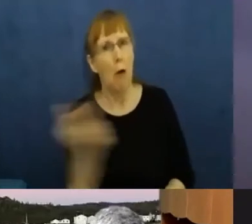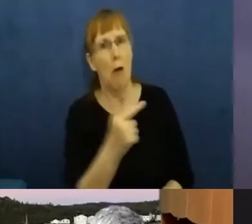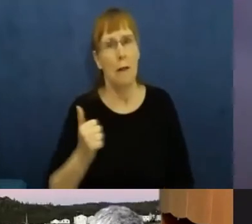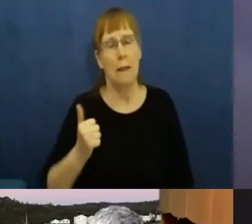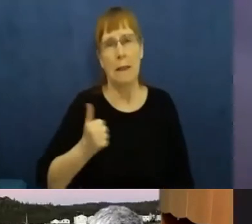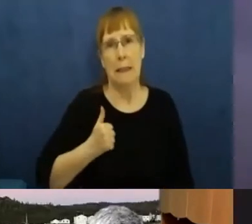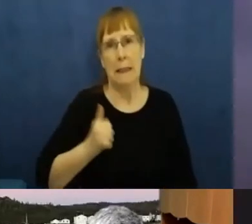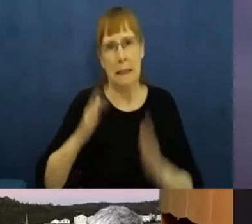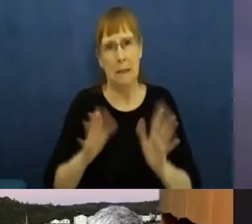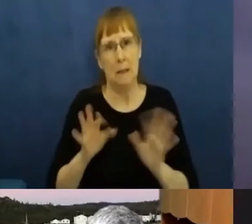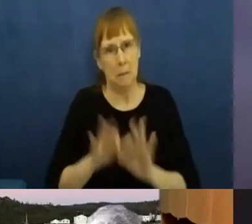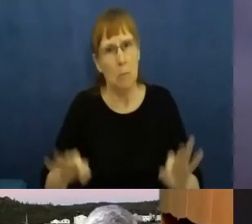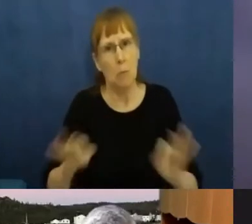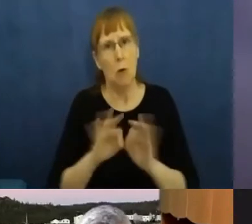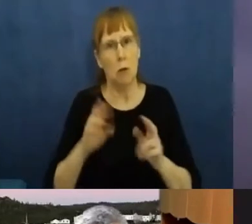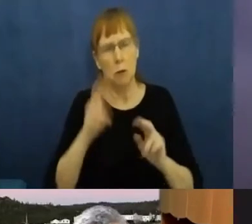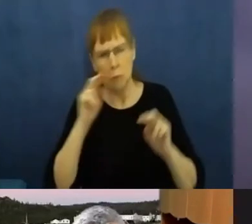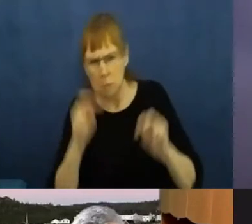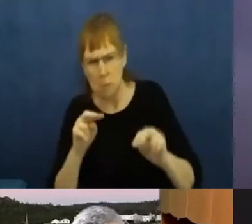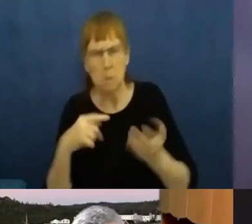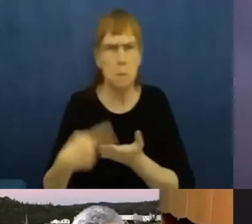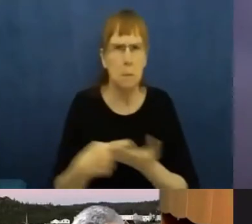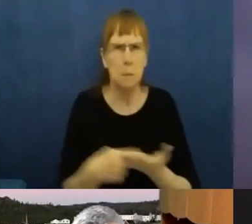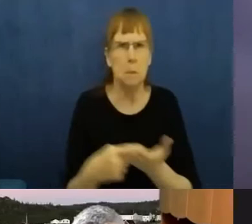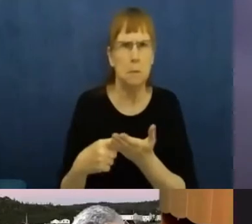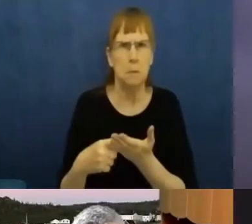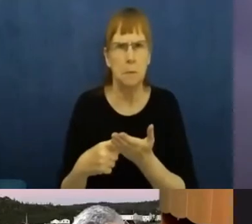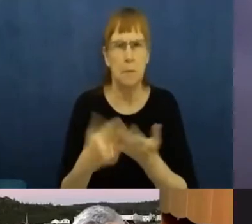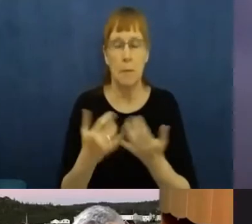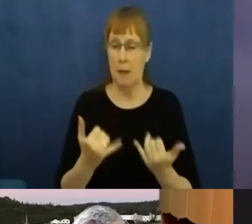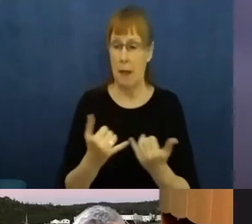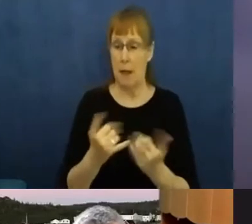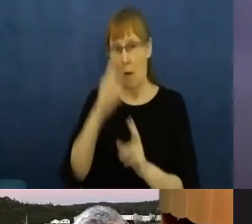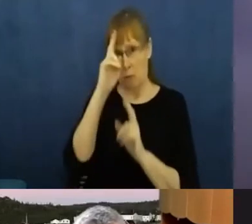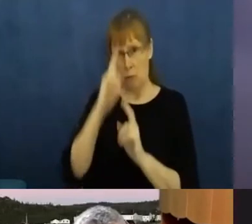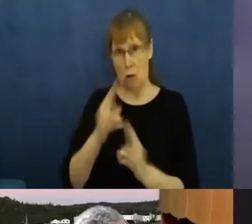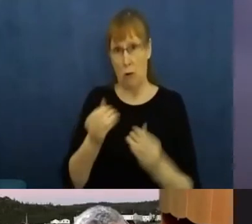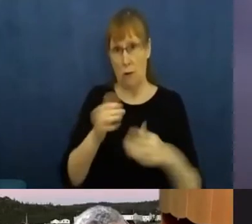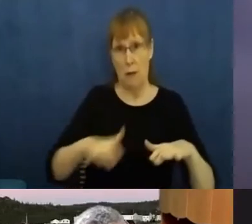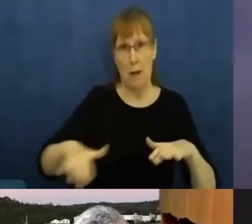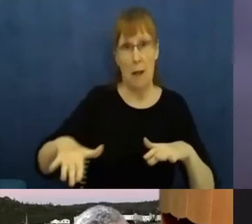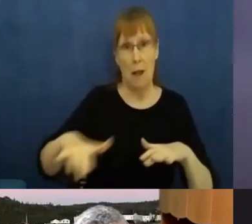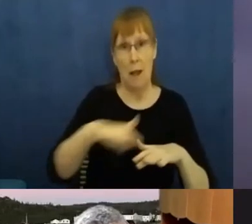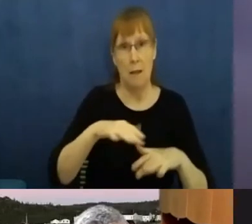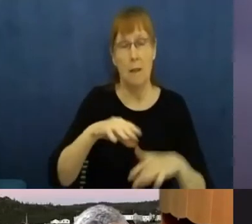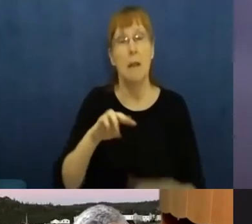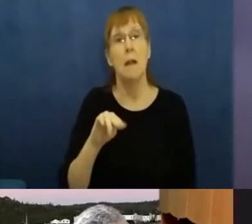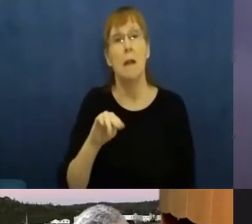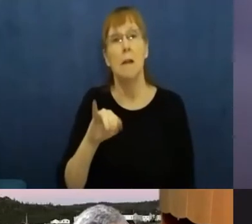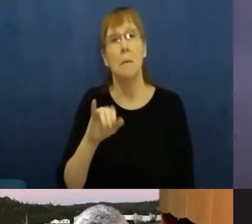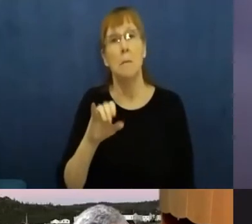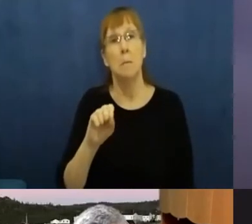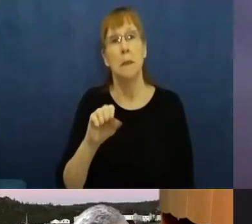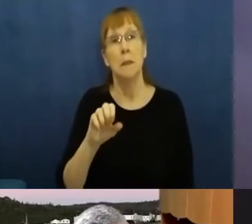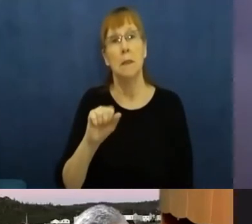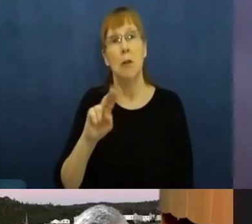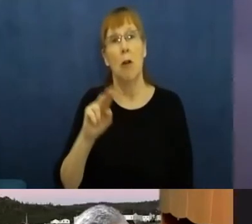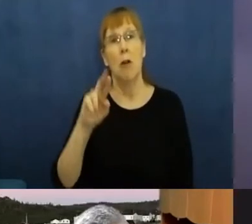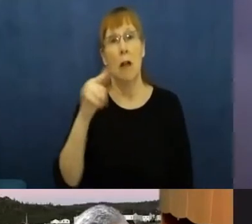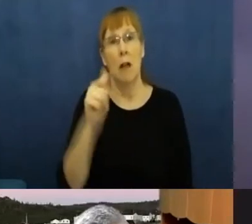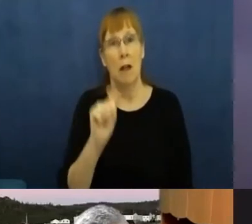acknowledging that I am on land of the Mississaugas of the Credit First Nation.